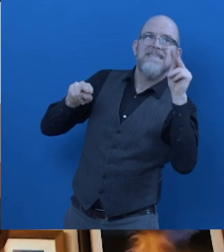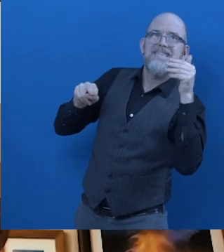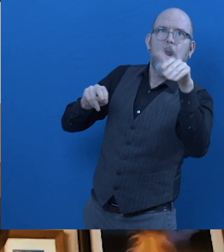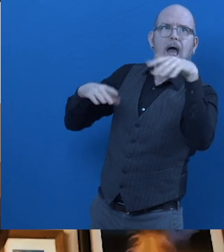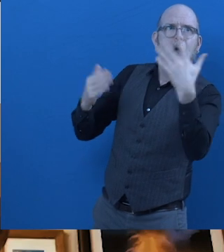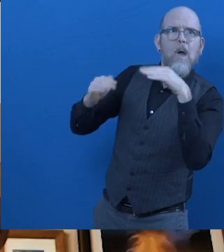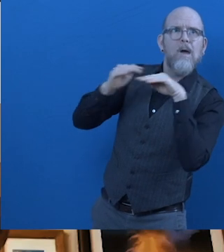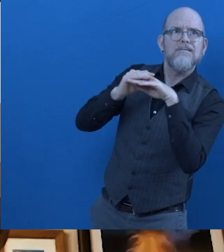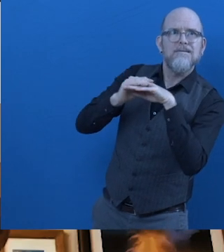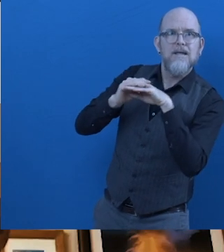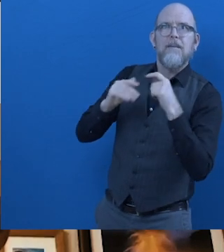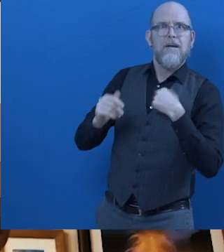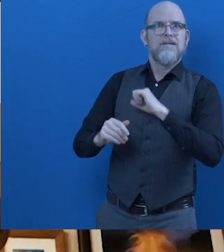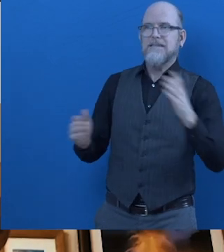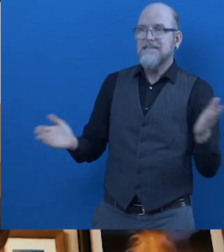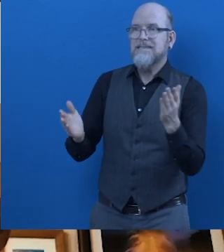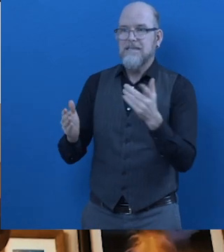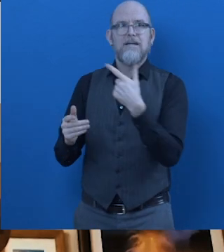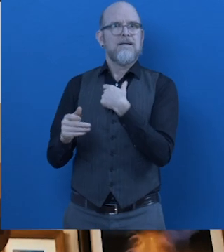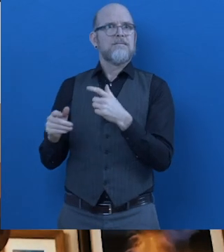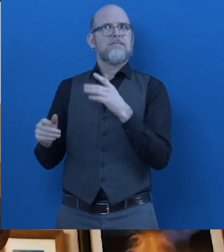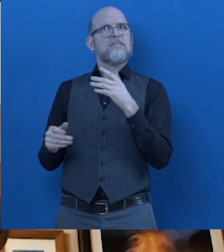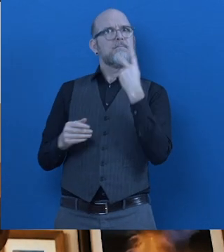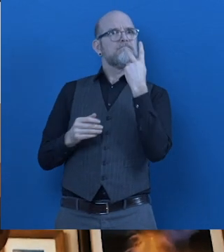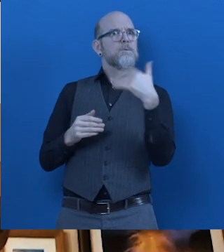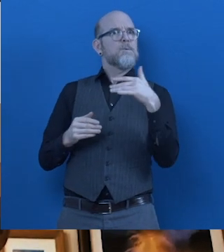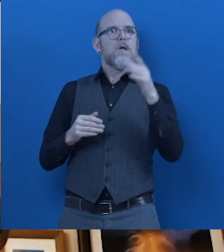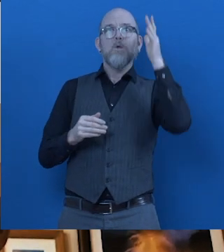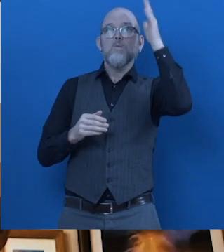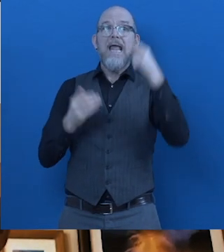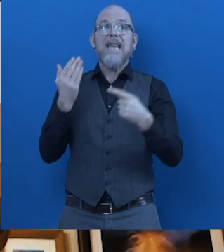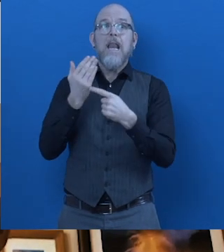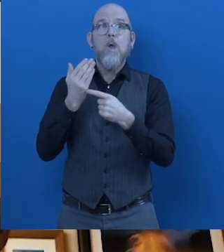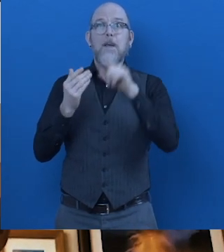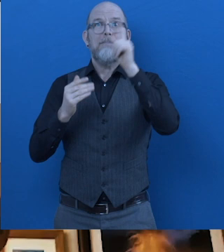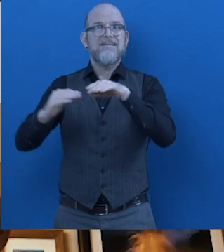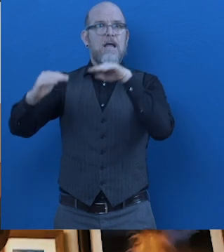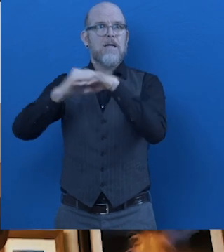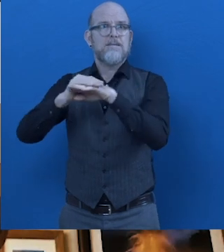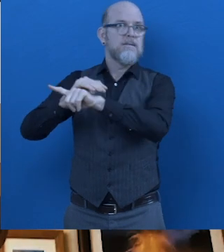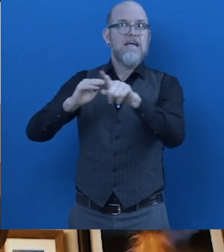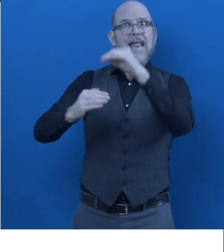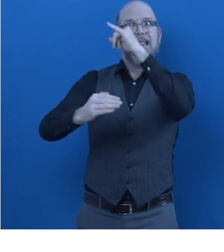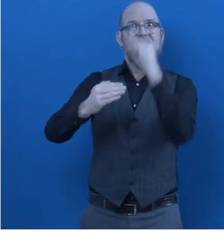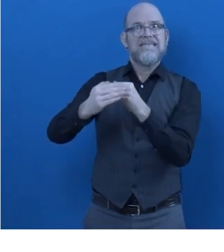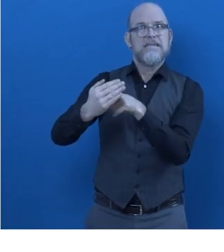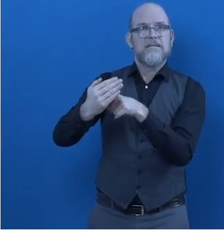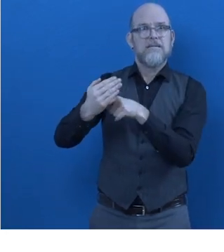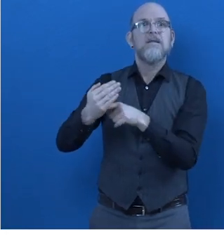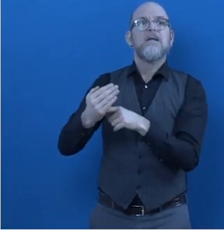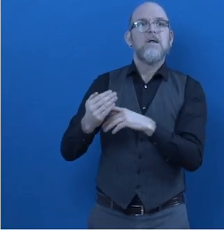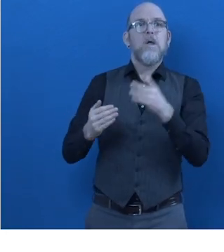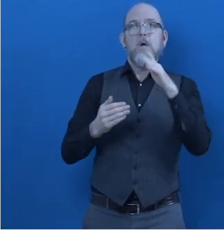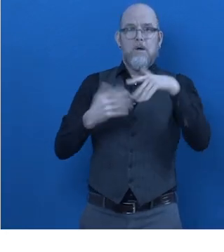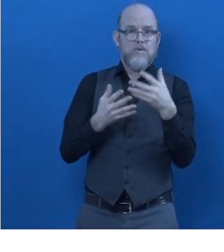plan to continue to scale these initiatives up so that in the future, all technology is built to be accessible by design. How did this